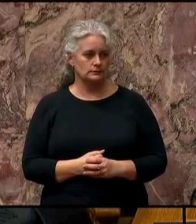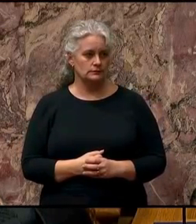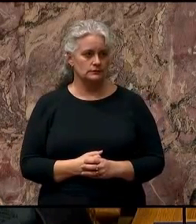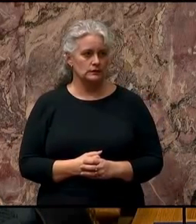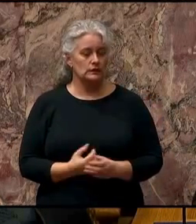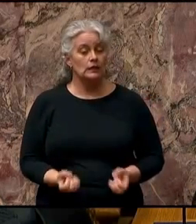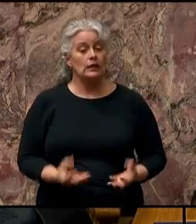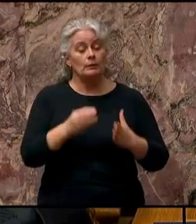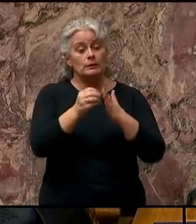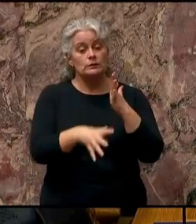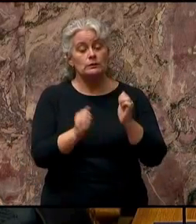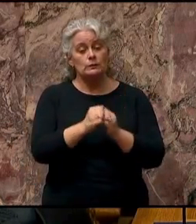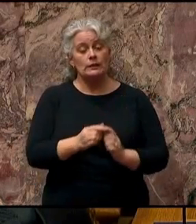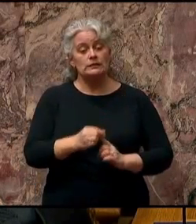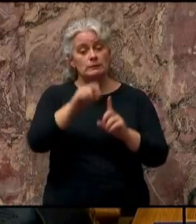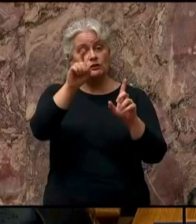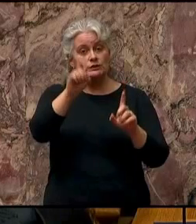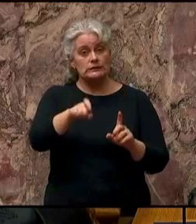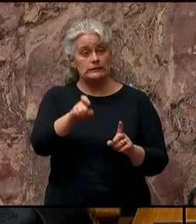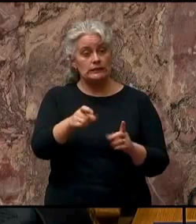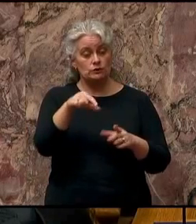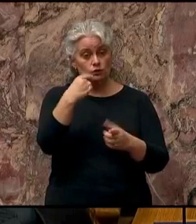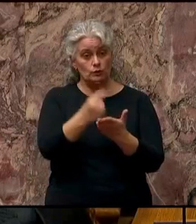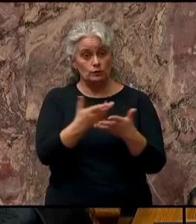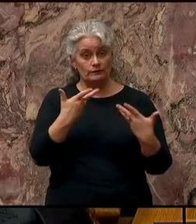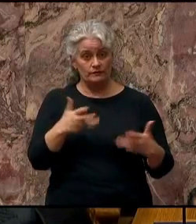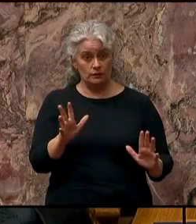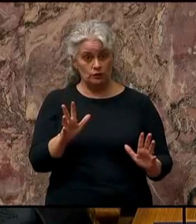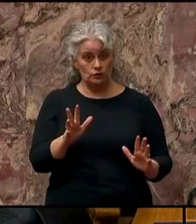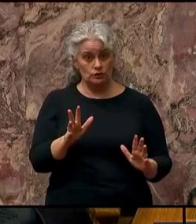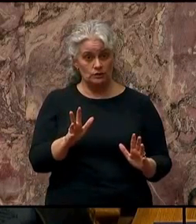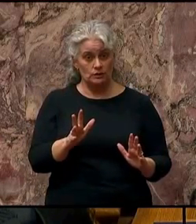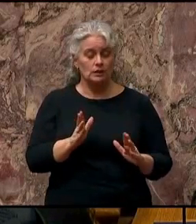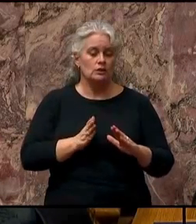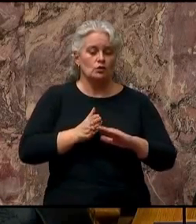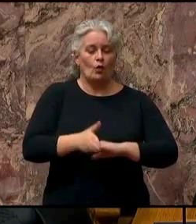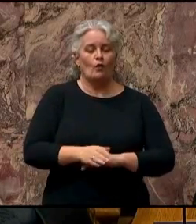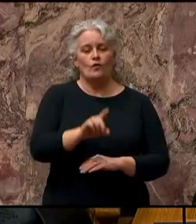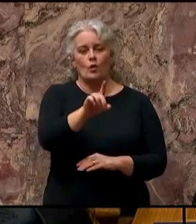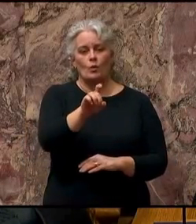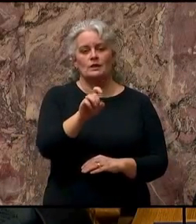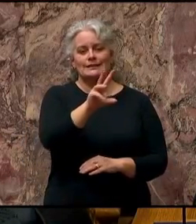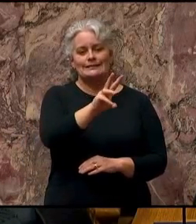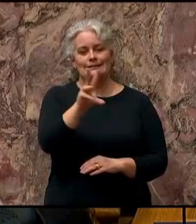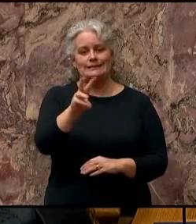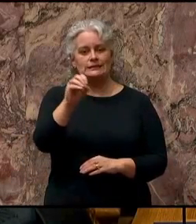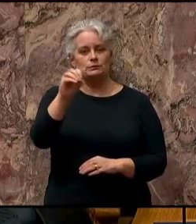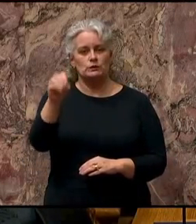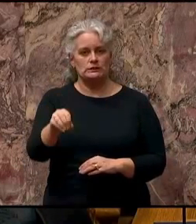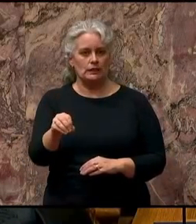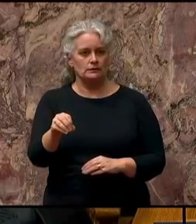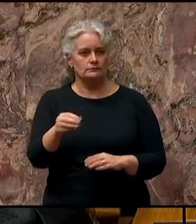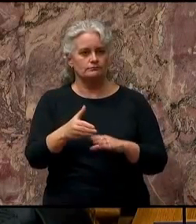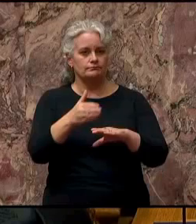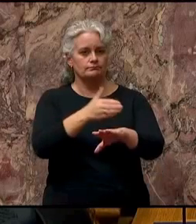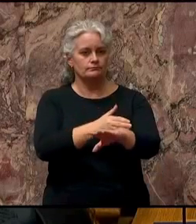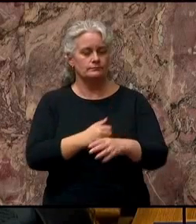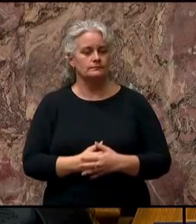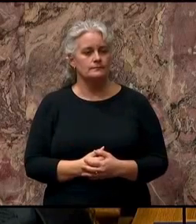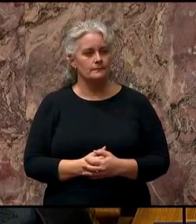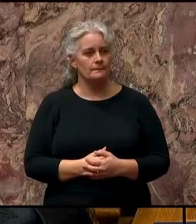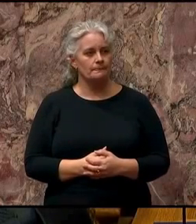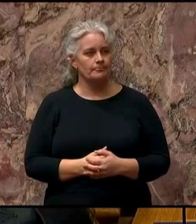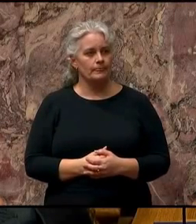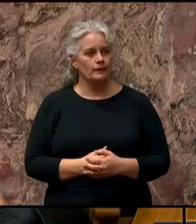The number of students with special needs graduating is up by 166%. But the